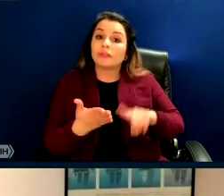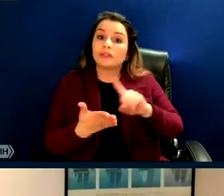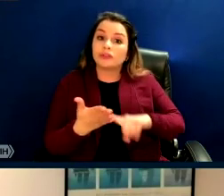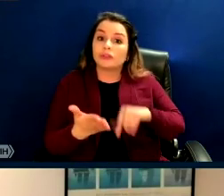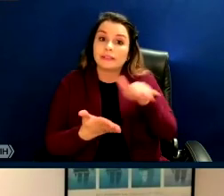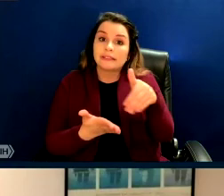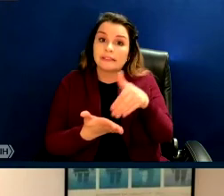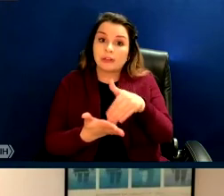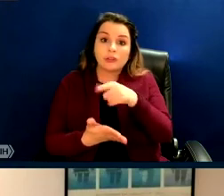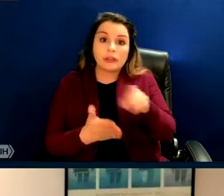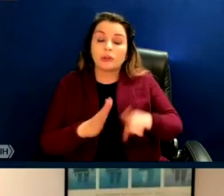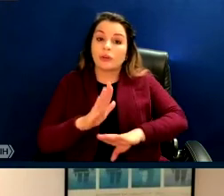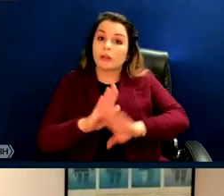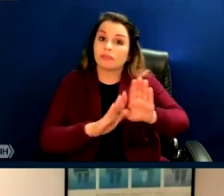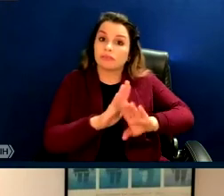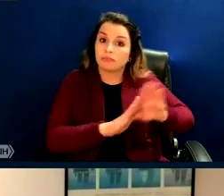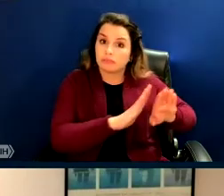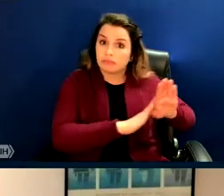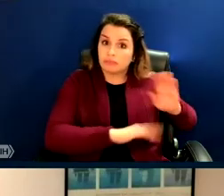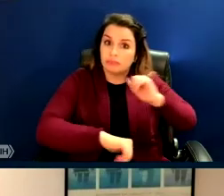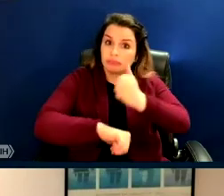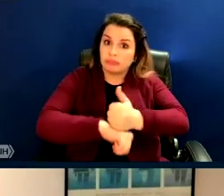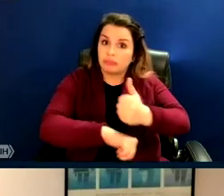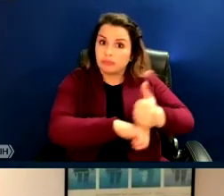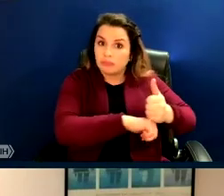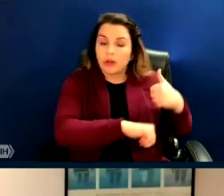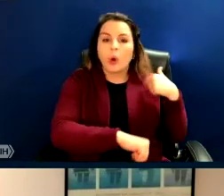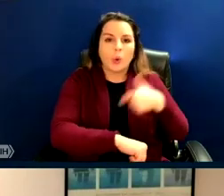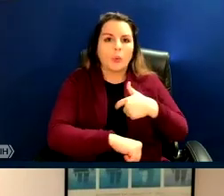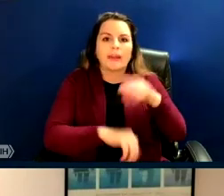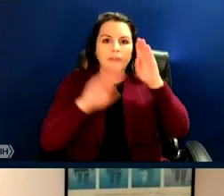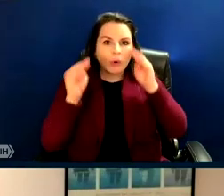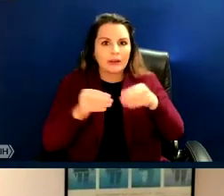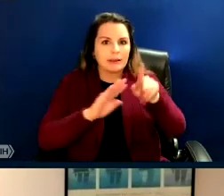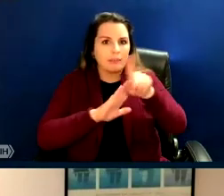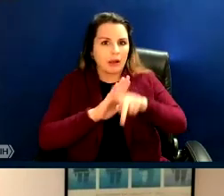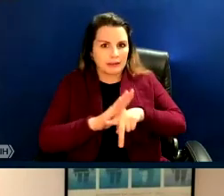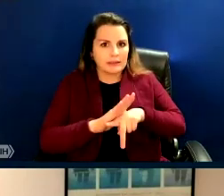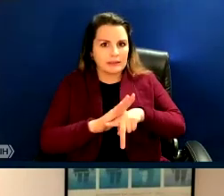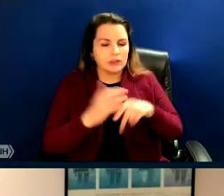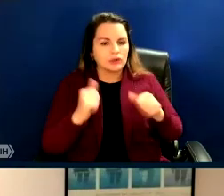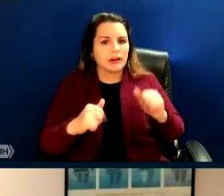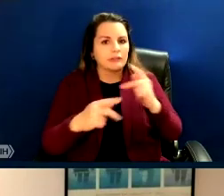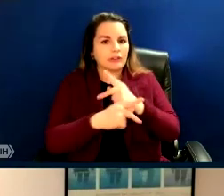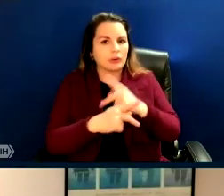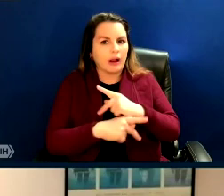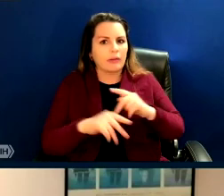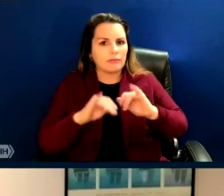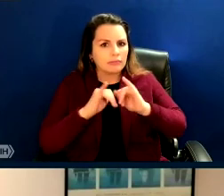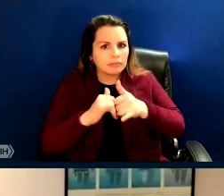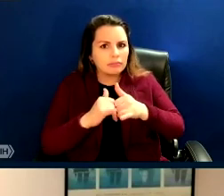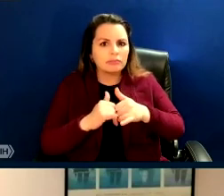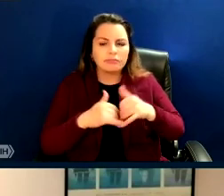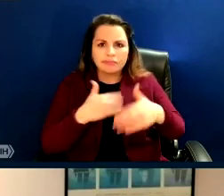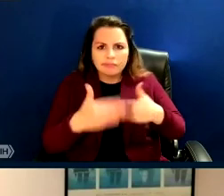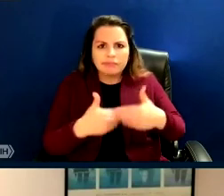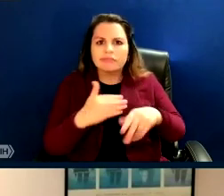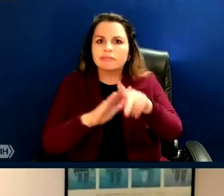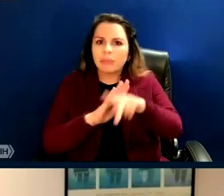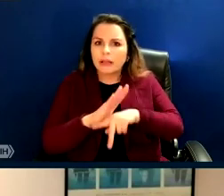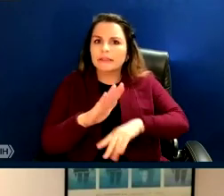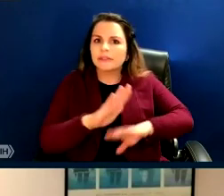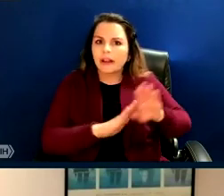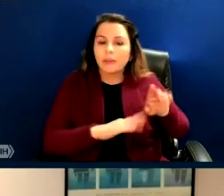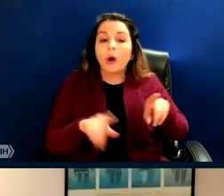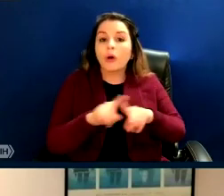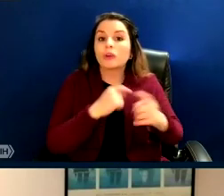that are emerging, we are working on policy and thinking about those things and increasingly being called to testify and provide